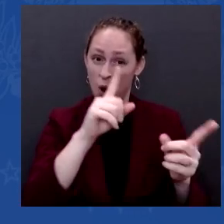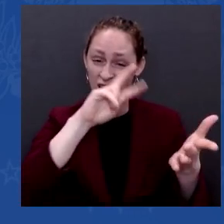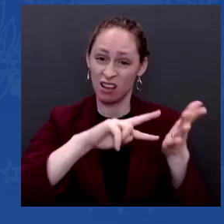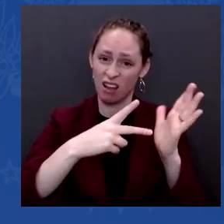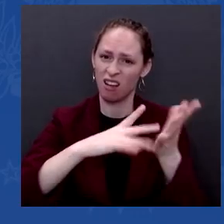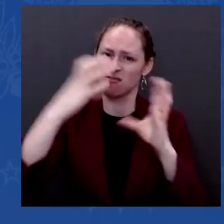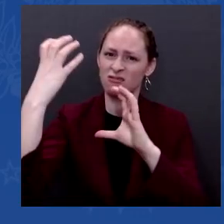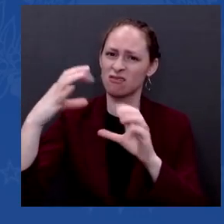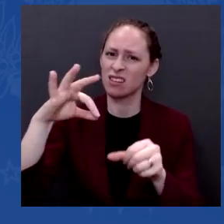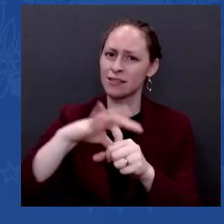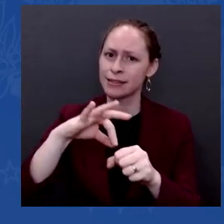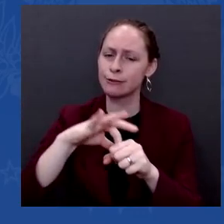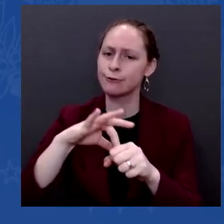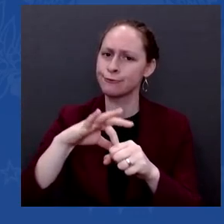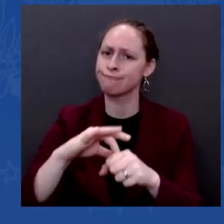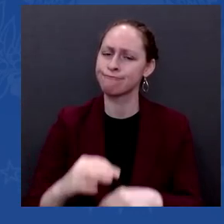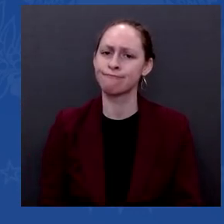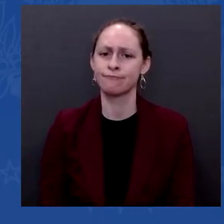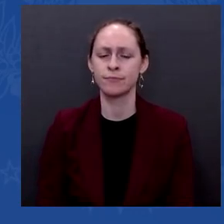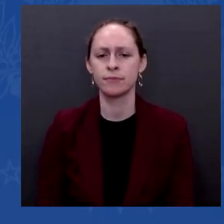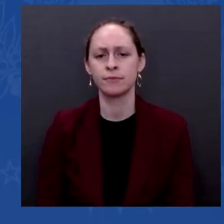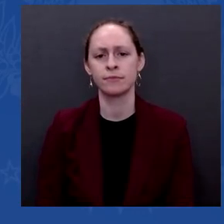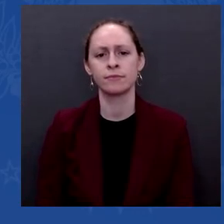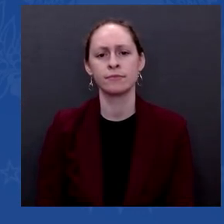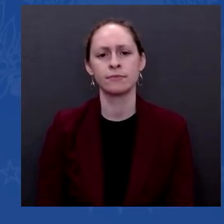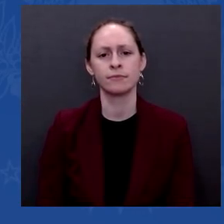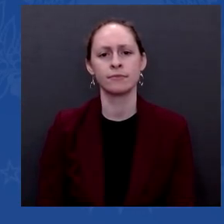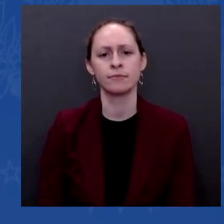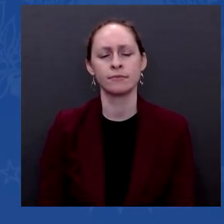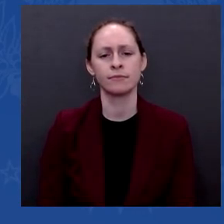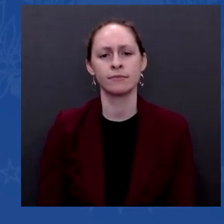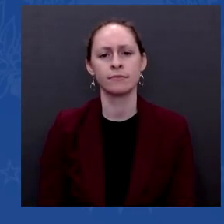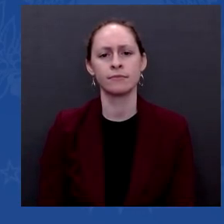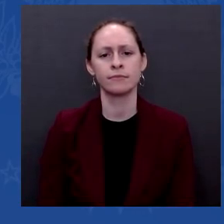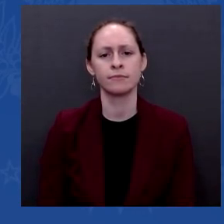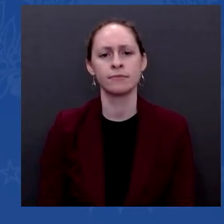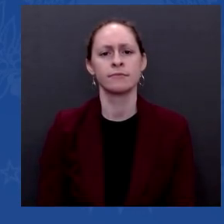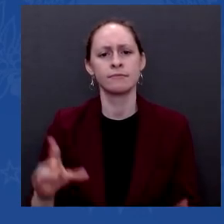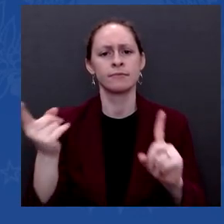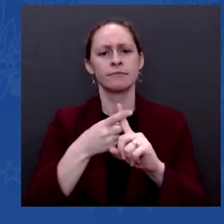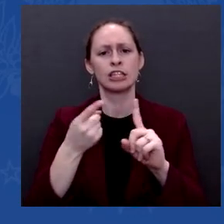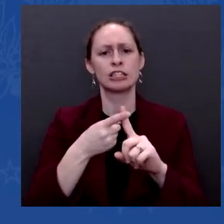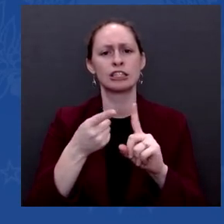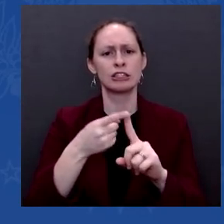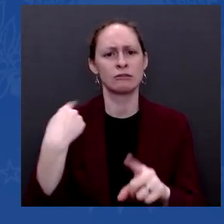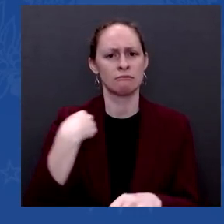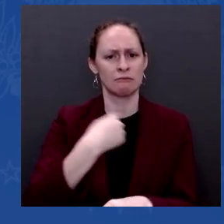in the middle of a pandemic? I mean, the highest voter turnout in the history of the United States of America?